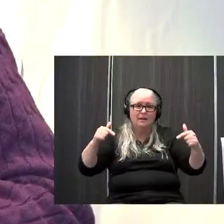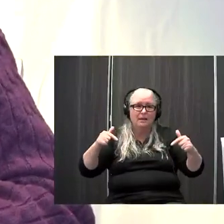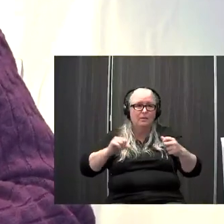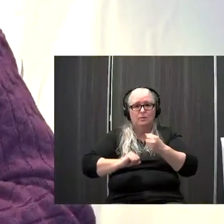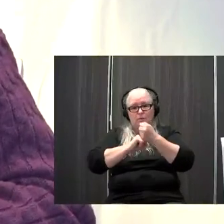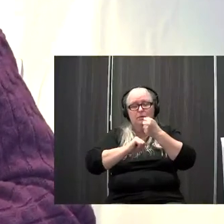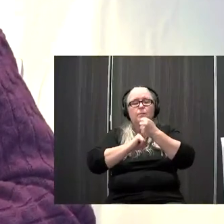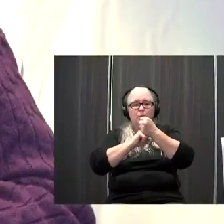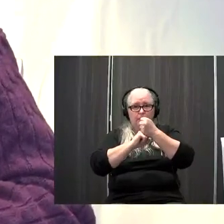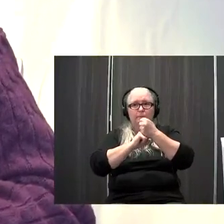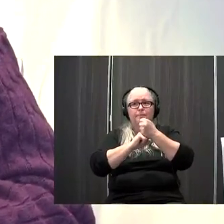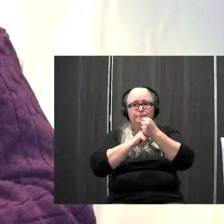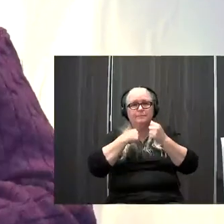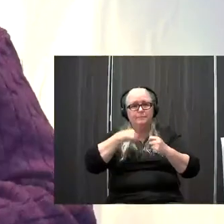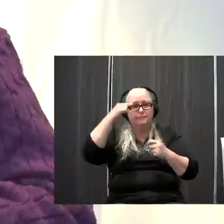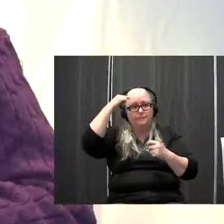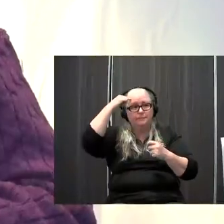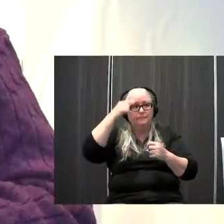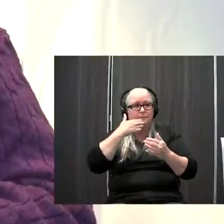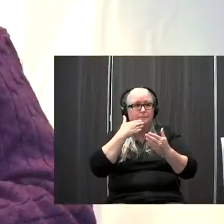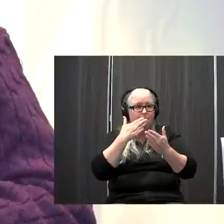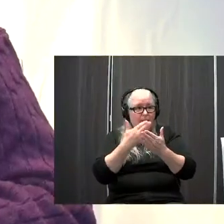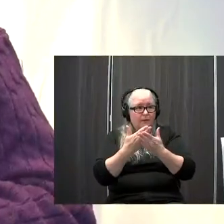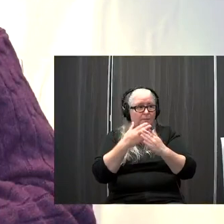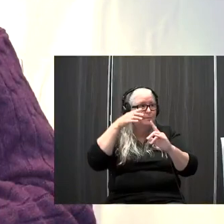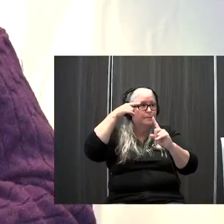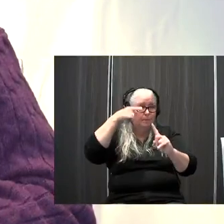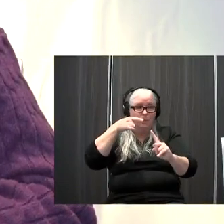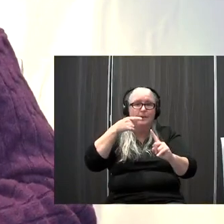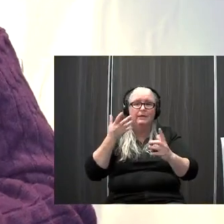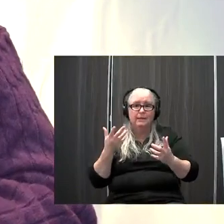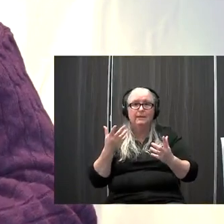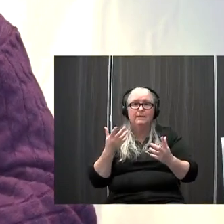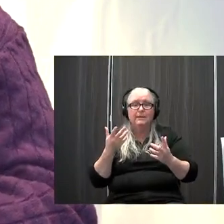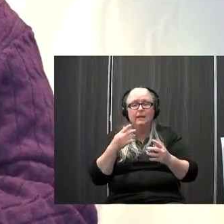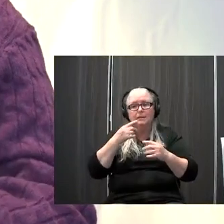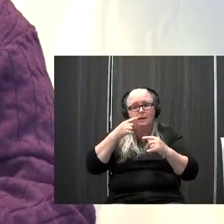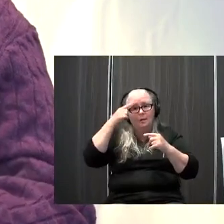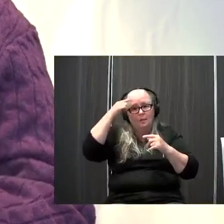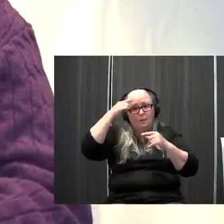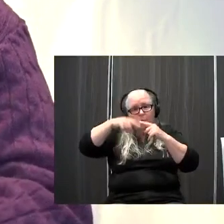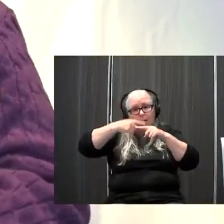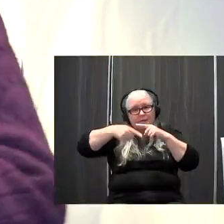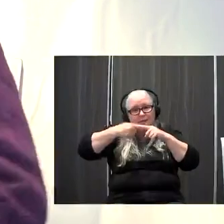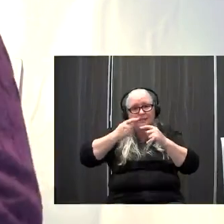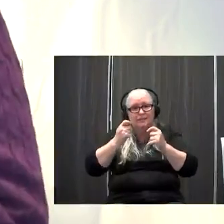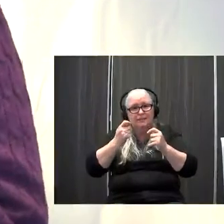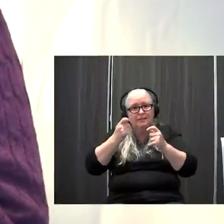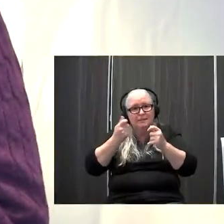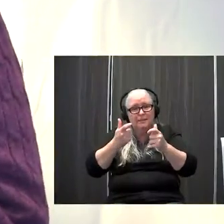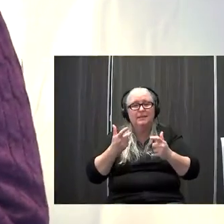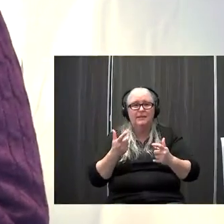that's also just a really good take home point and processing speed I think I've talked about this in a lot of other